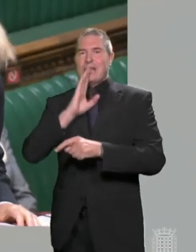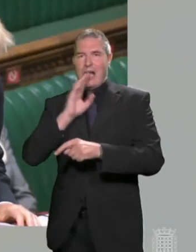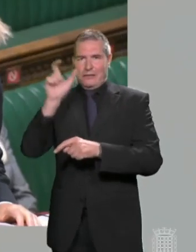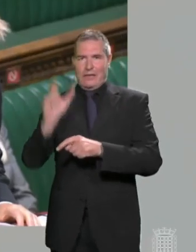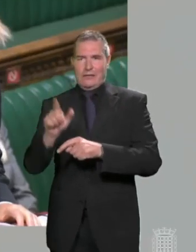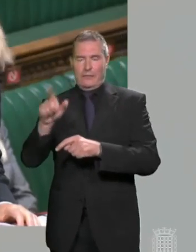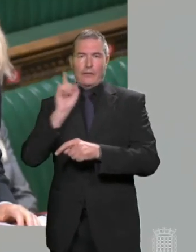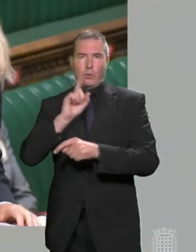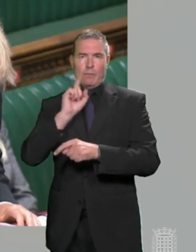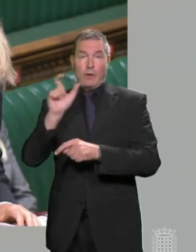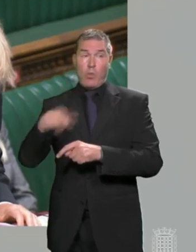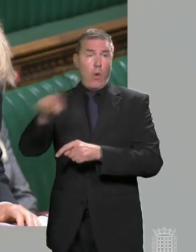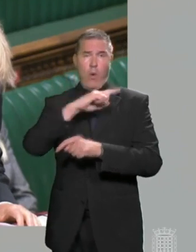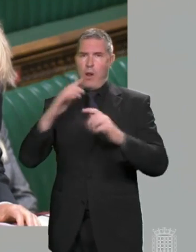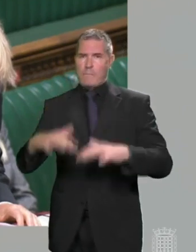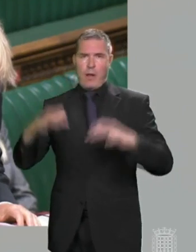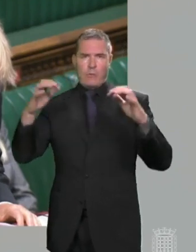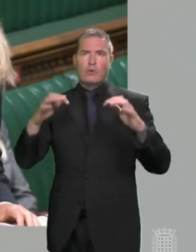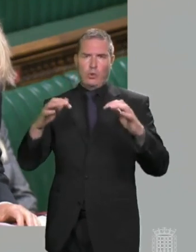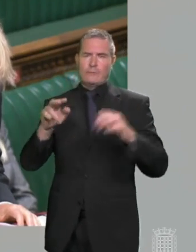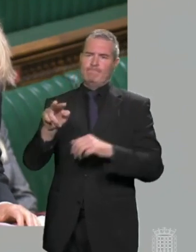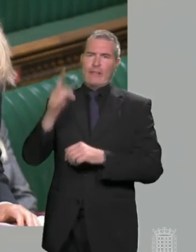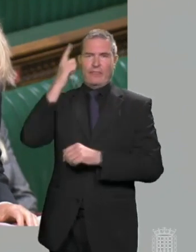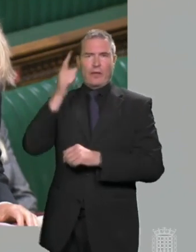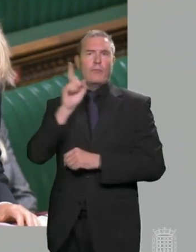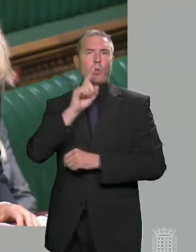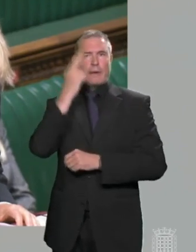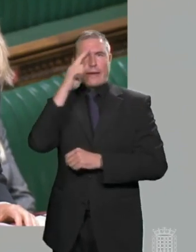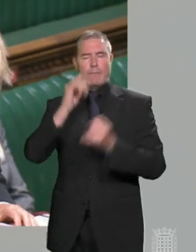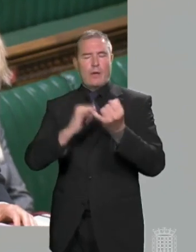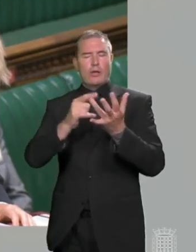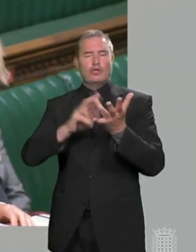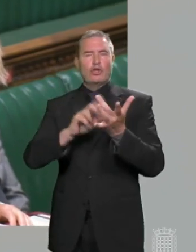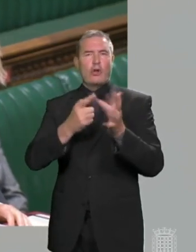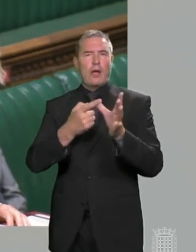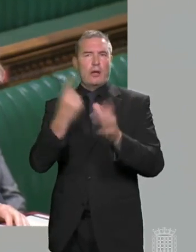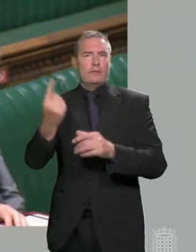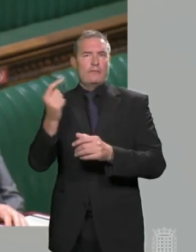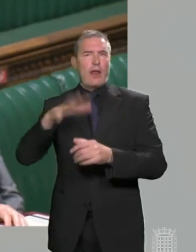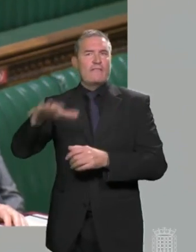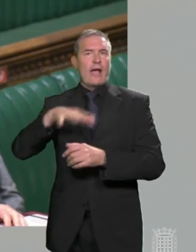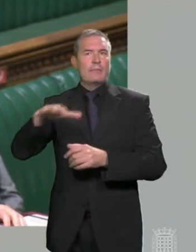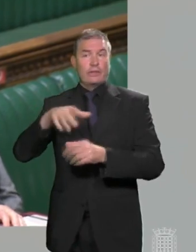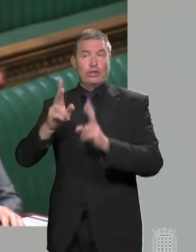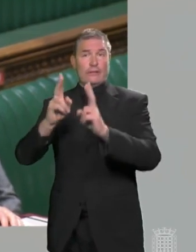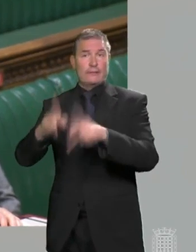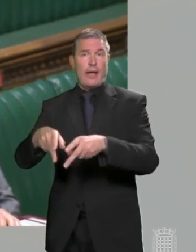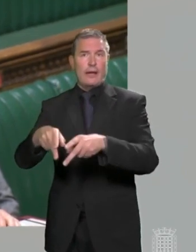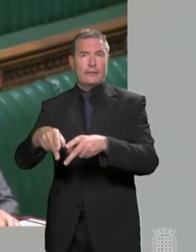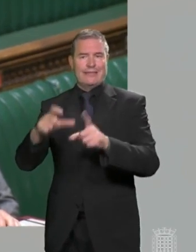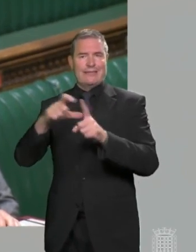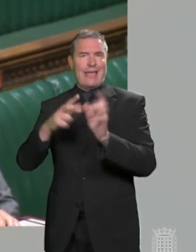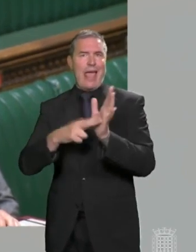with me, and I'm sure the whole House will be thinking of Sonia Deleon and her family. I think that such decisions